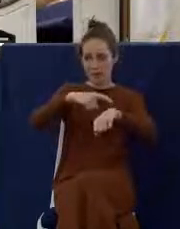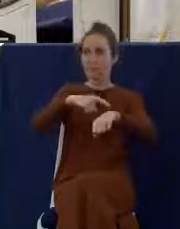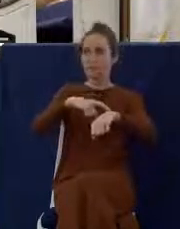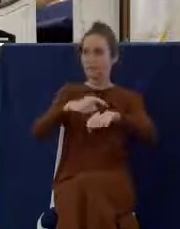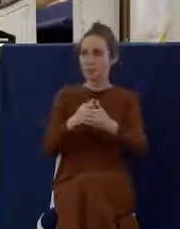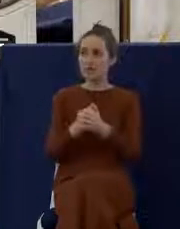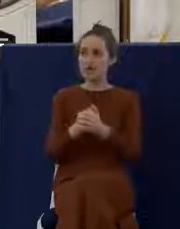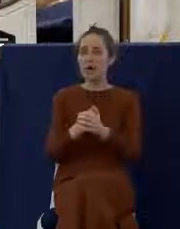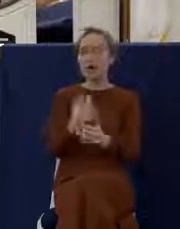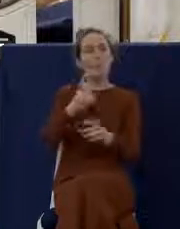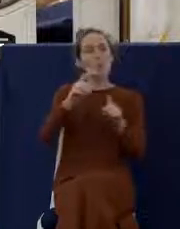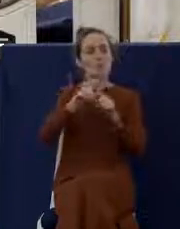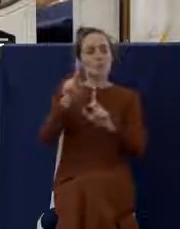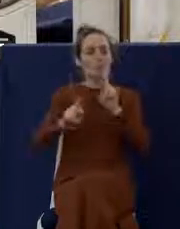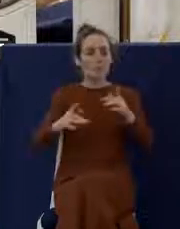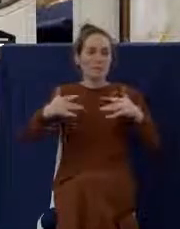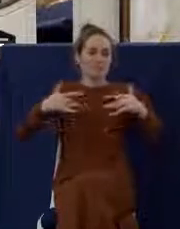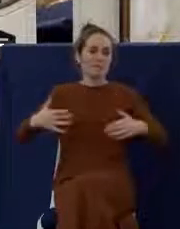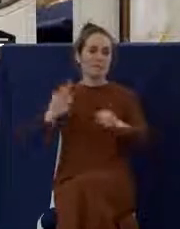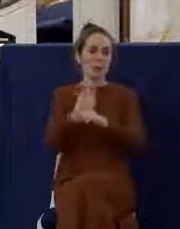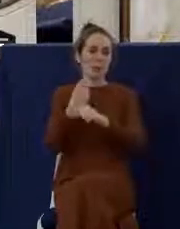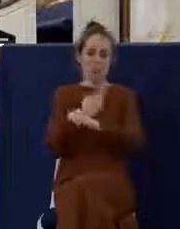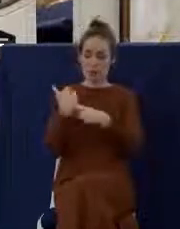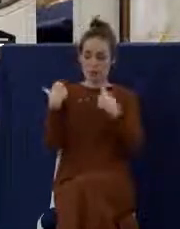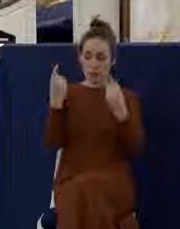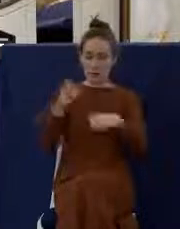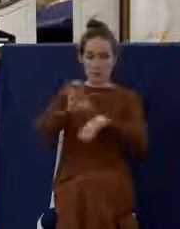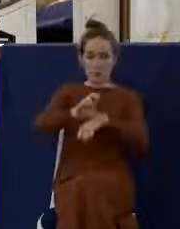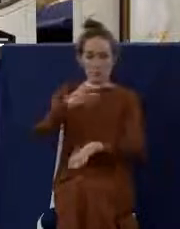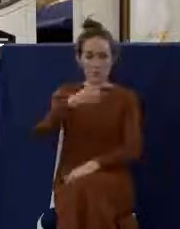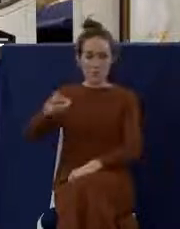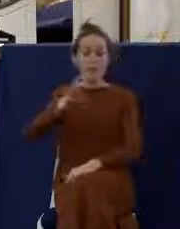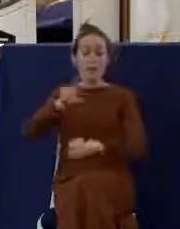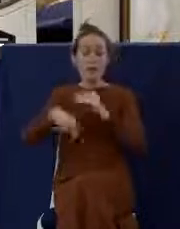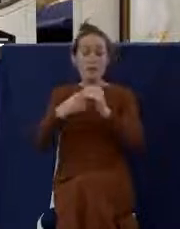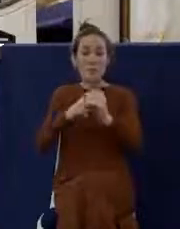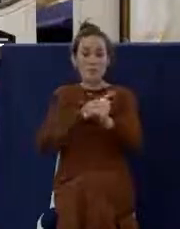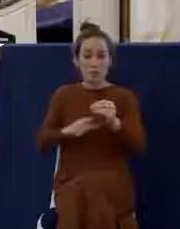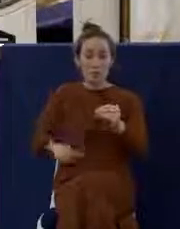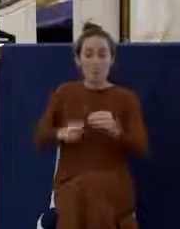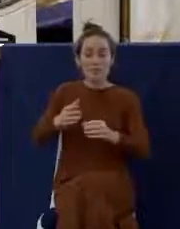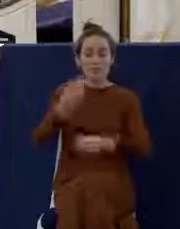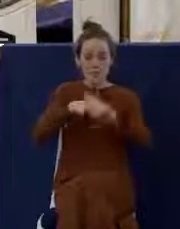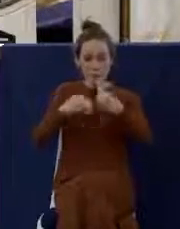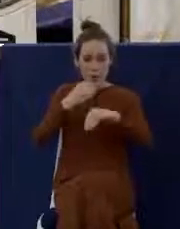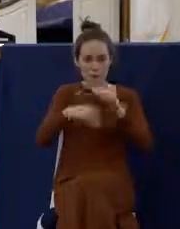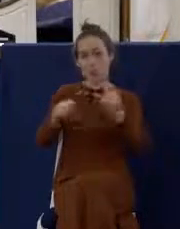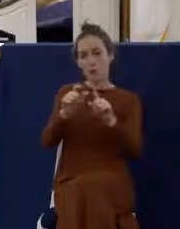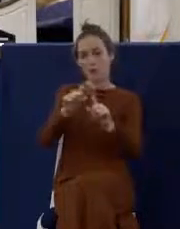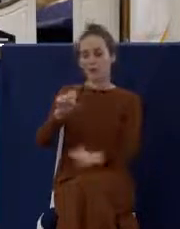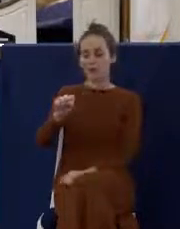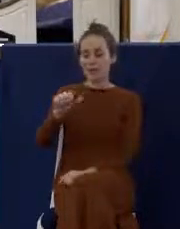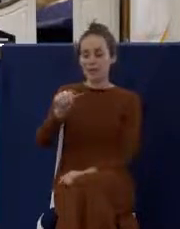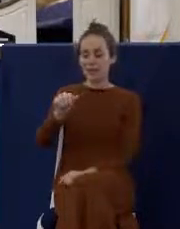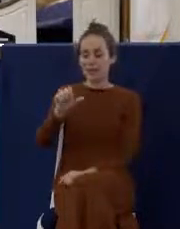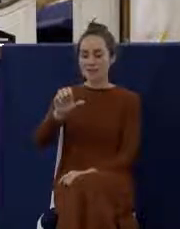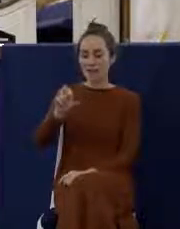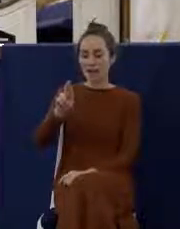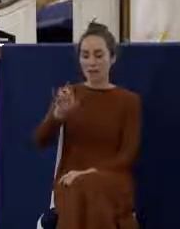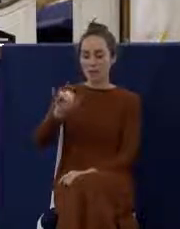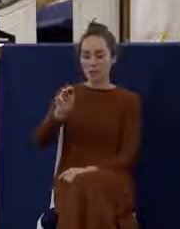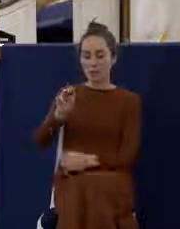one of the words that's been used in church history to speak about the Lord's Supper is the word sacrament, which can mean